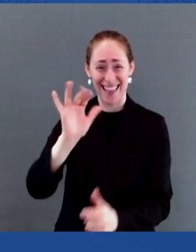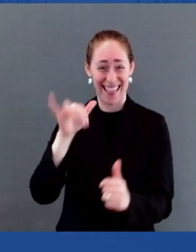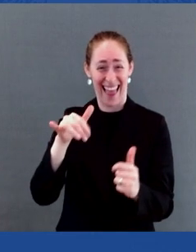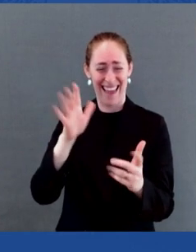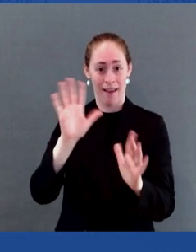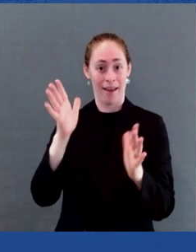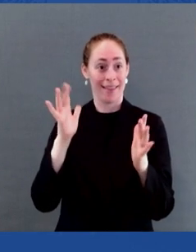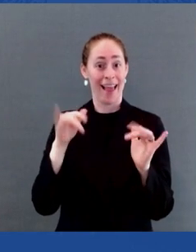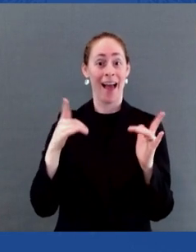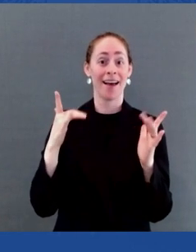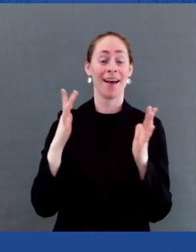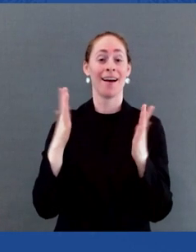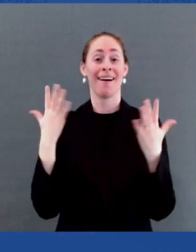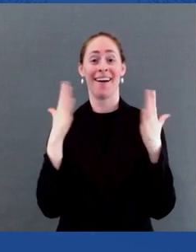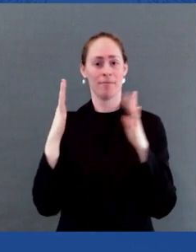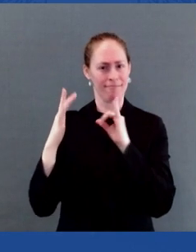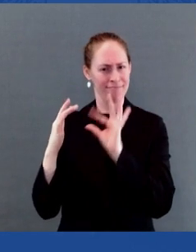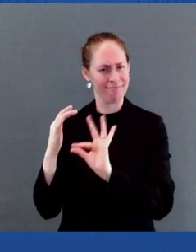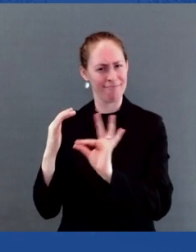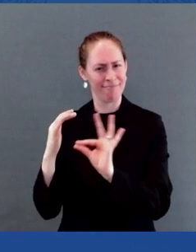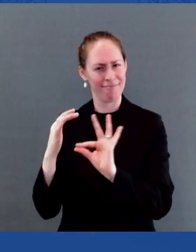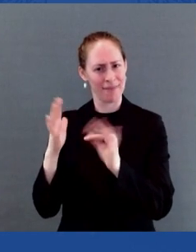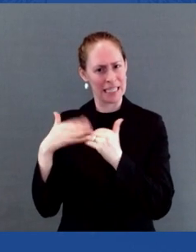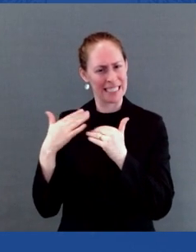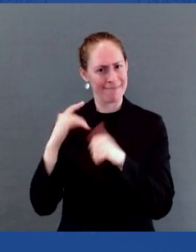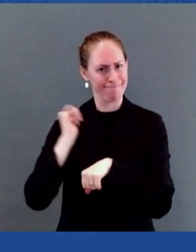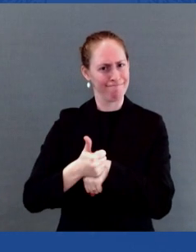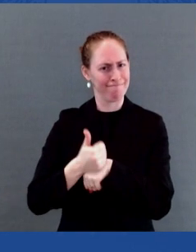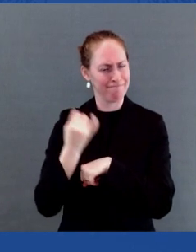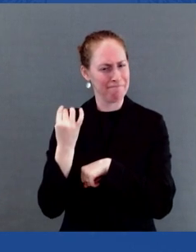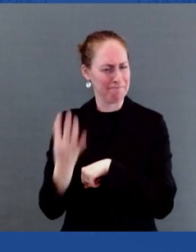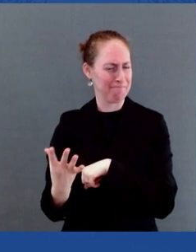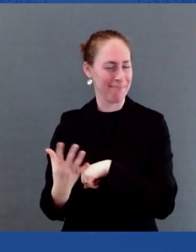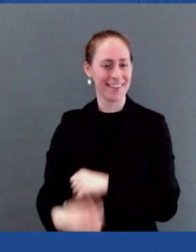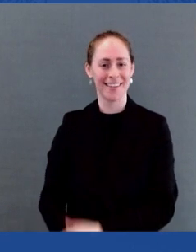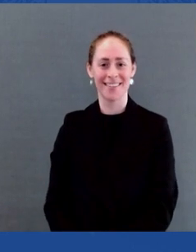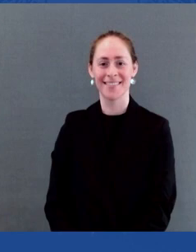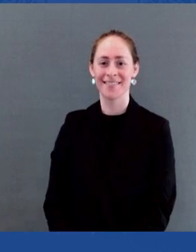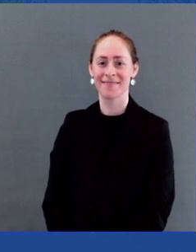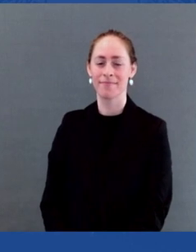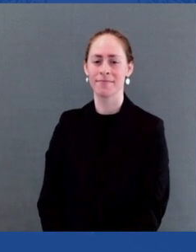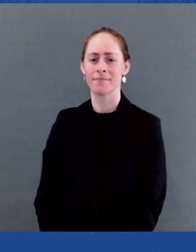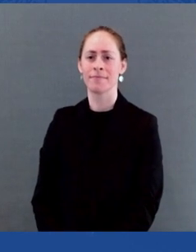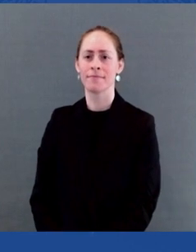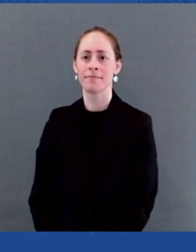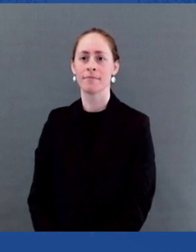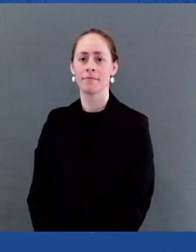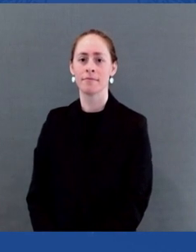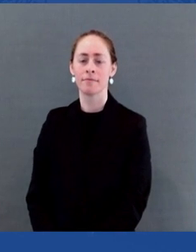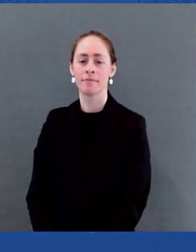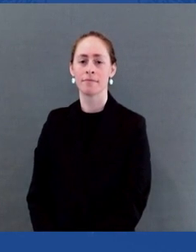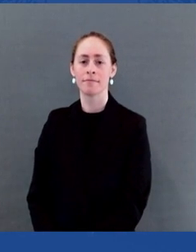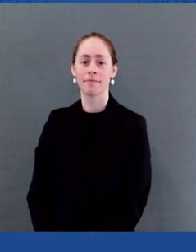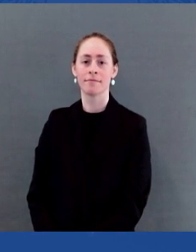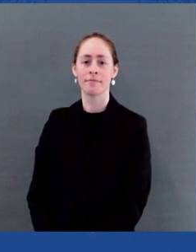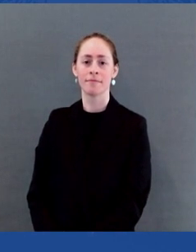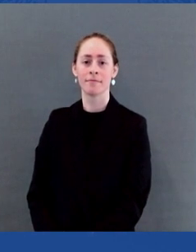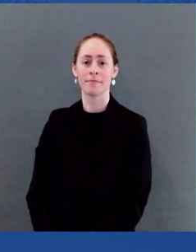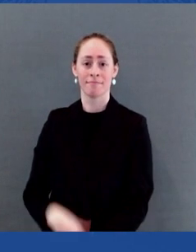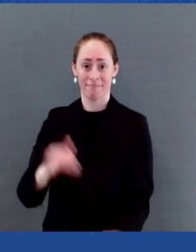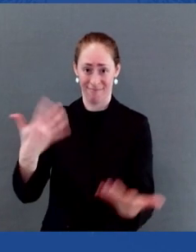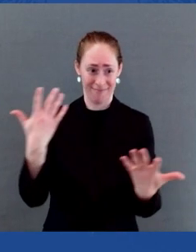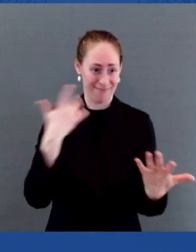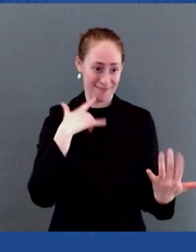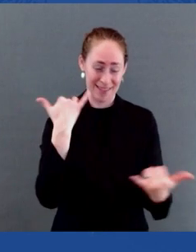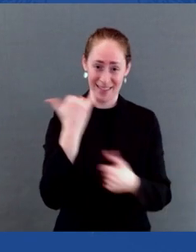Think about it. Think about it. That it gets a round of applause in the year 2021 when we say that.